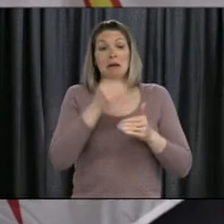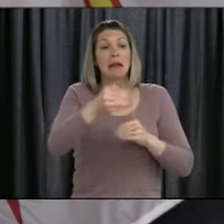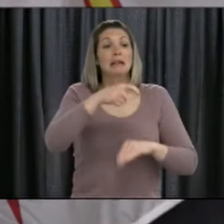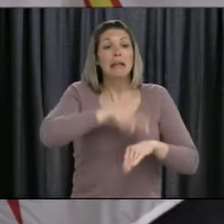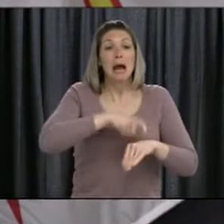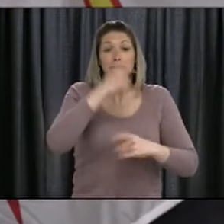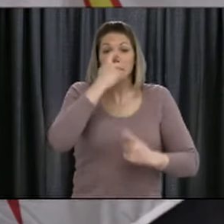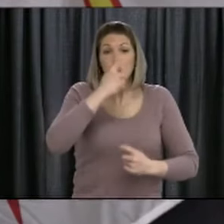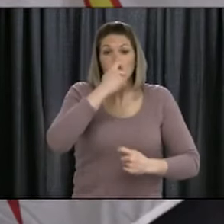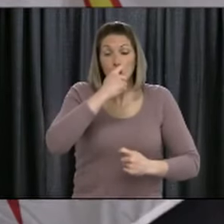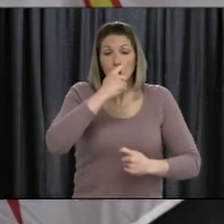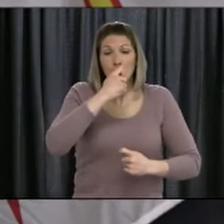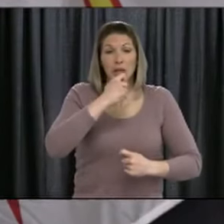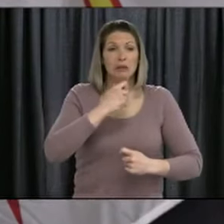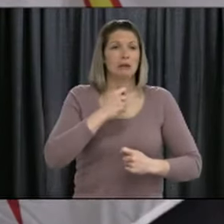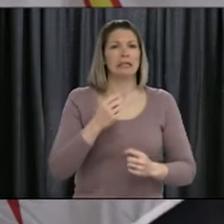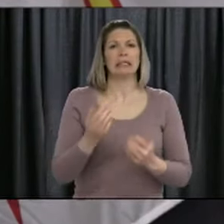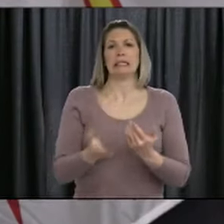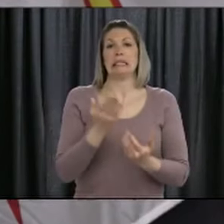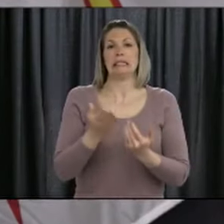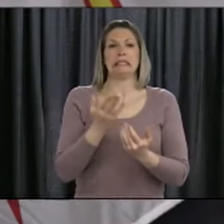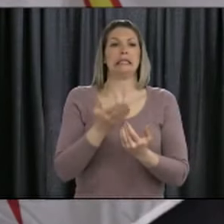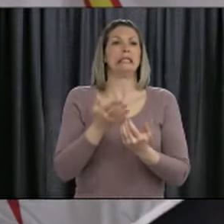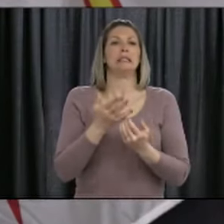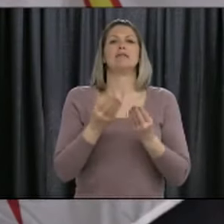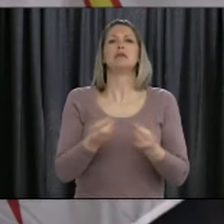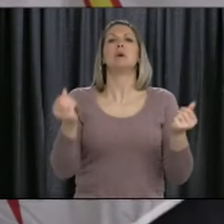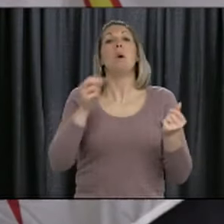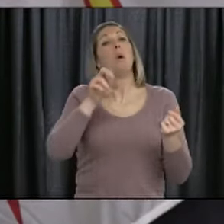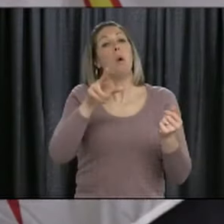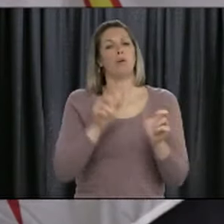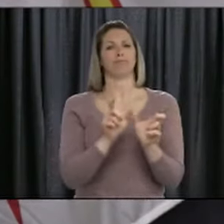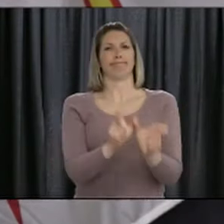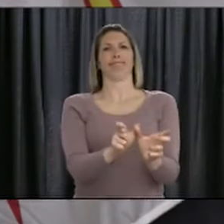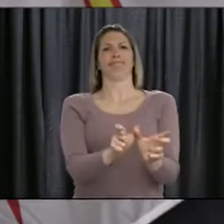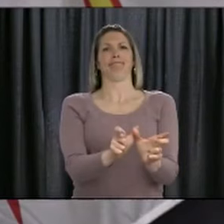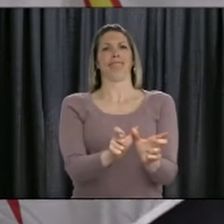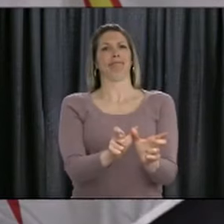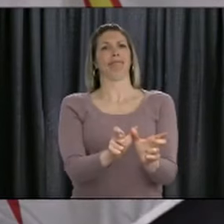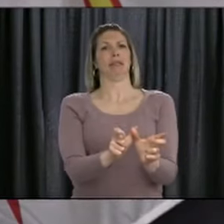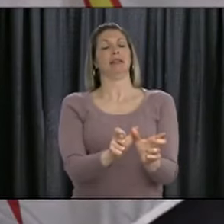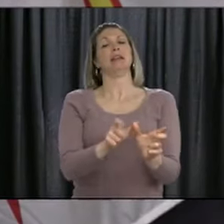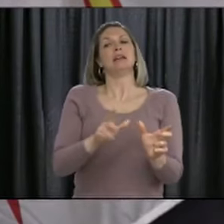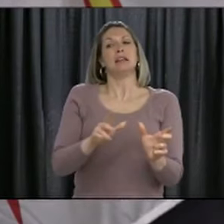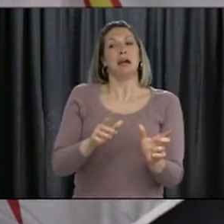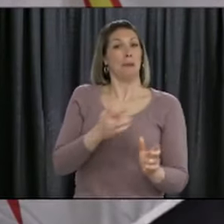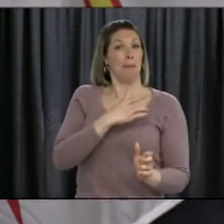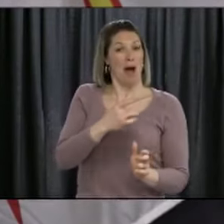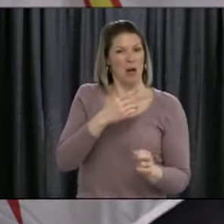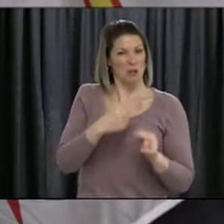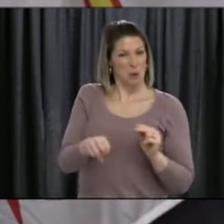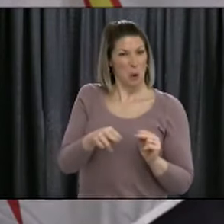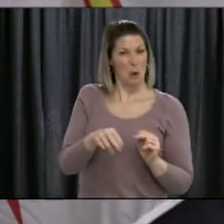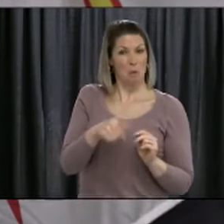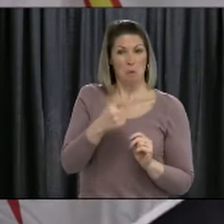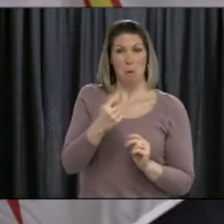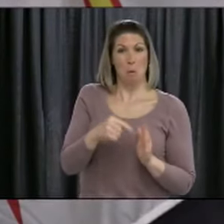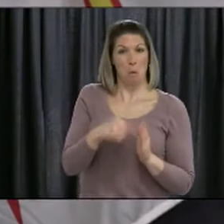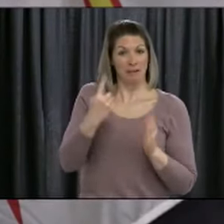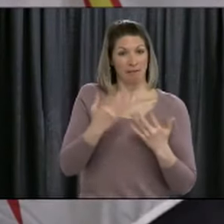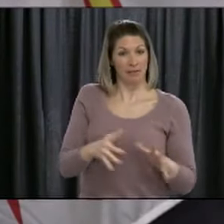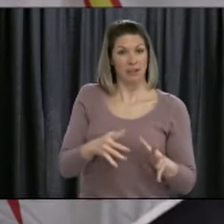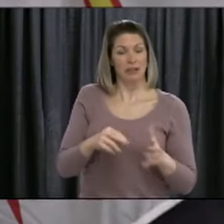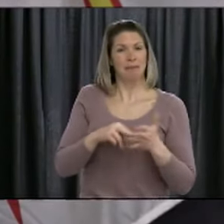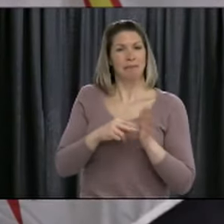about influenza, a lot of people have gotten flu shots, and some people may have some immunity having been